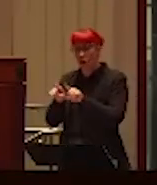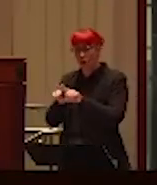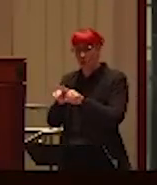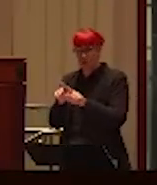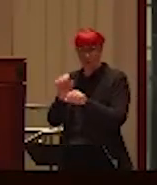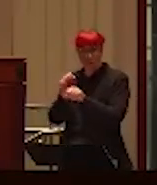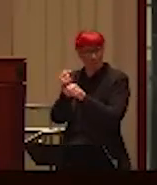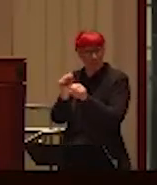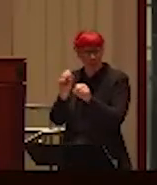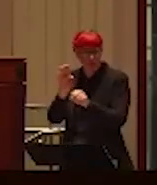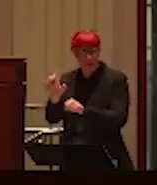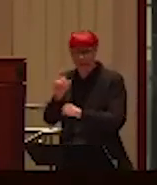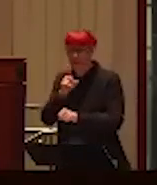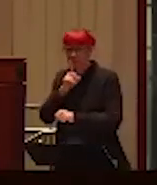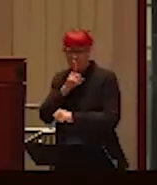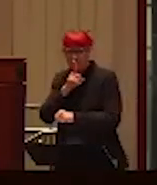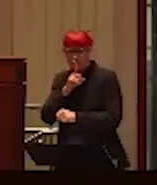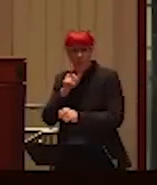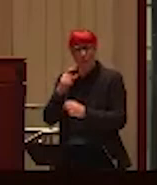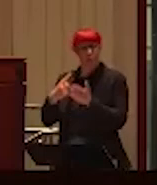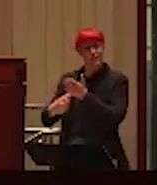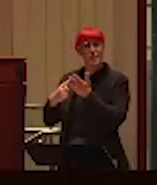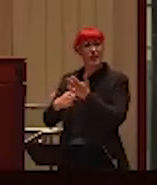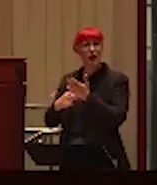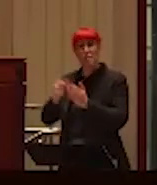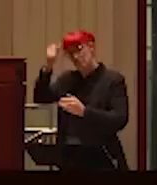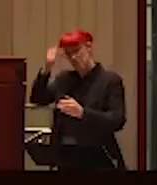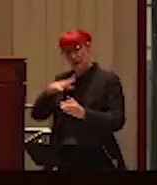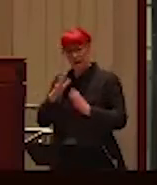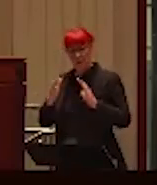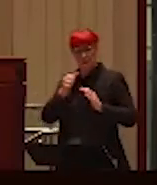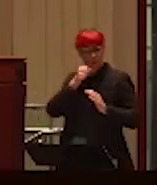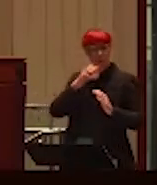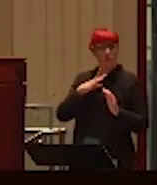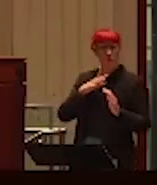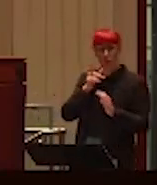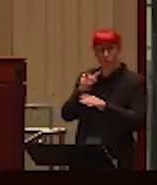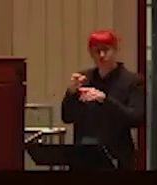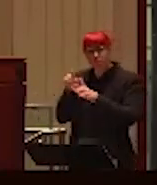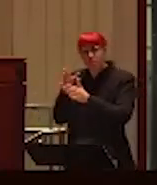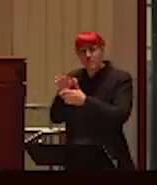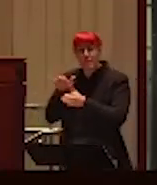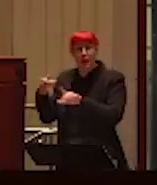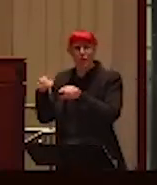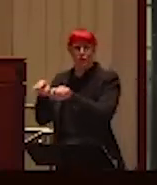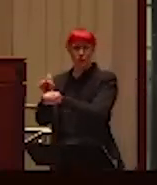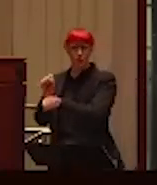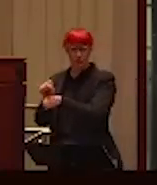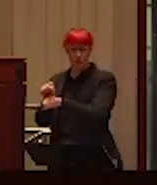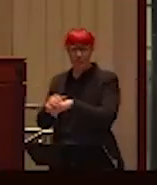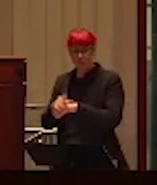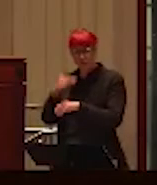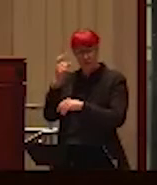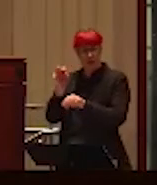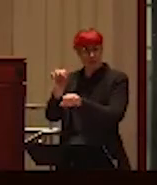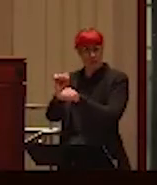WorkSafe, which is the body that monitors work safety. There's also a broader way to think about men and